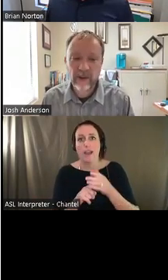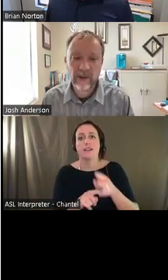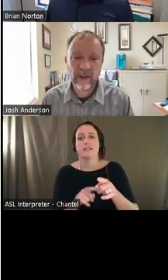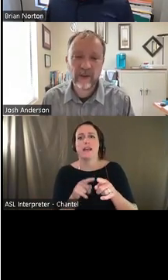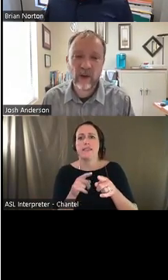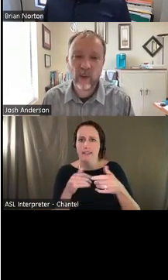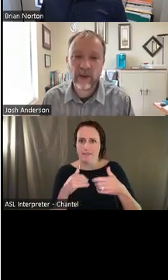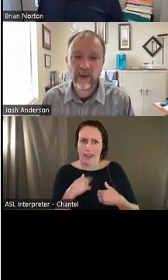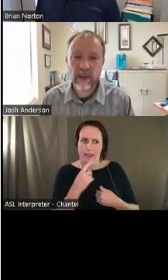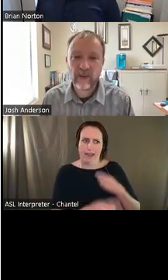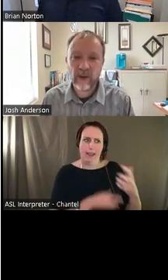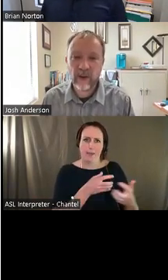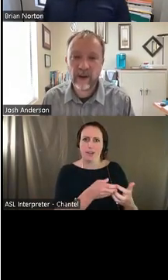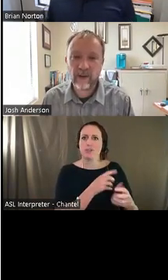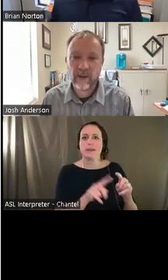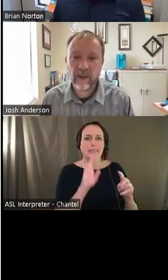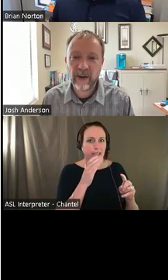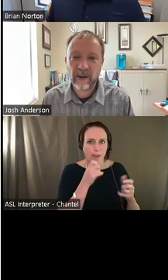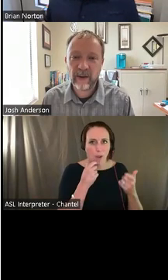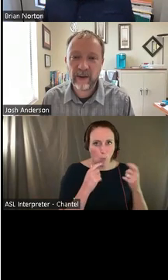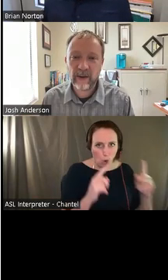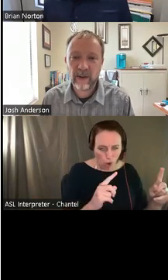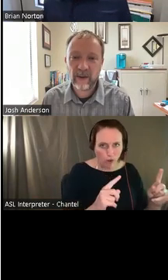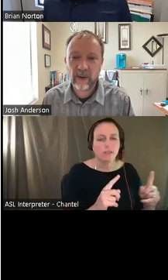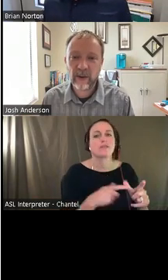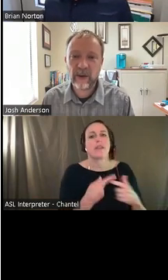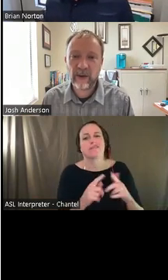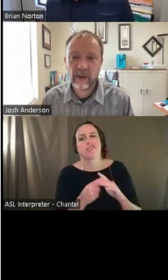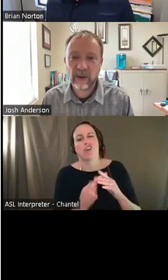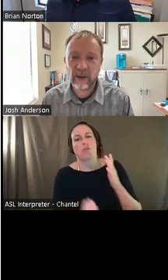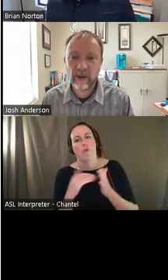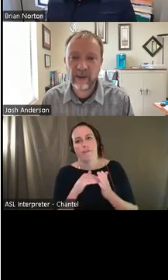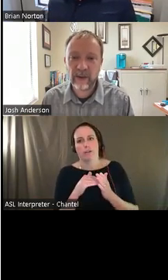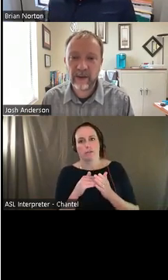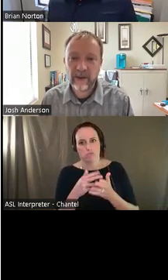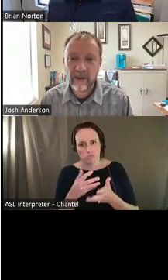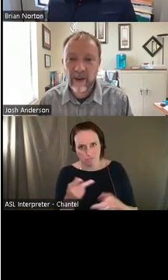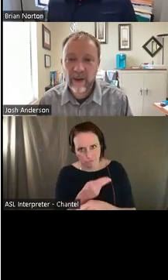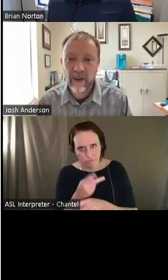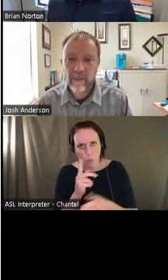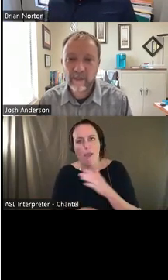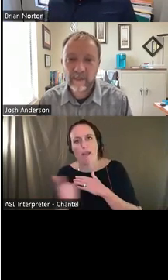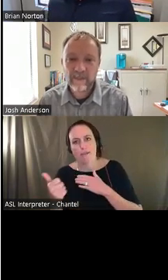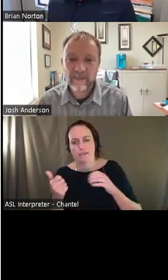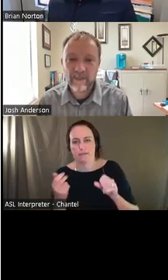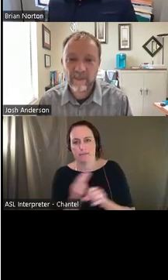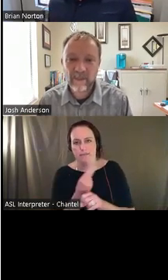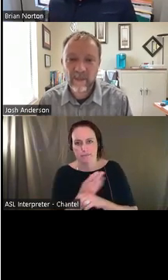but when done correctly, it is always a very, very good, good thing. Um,